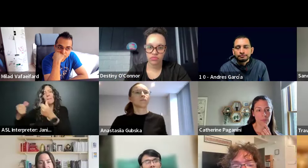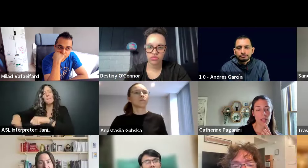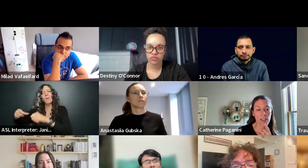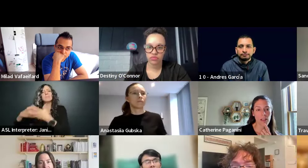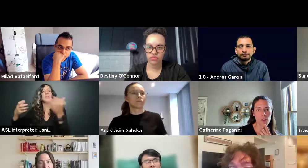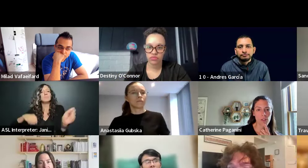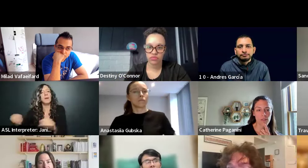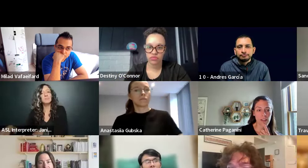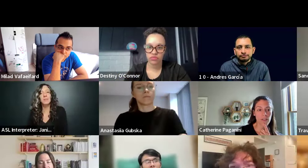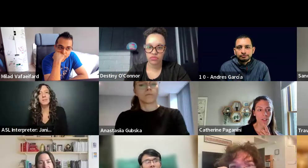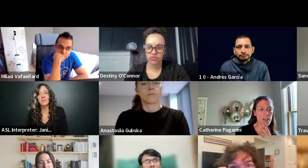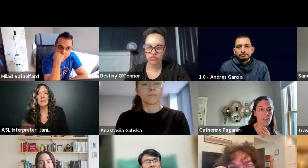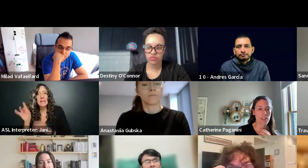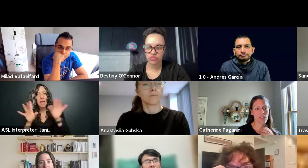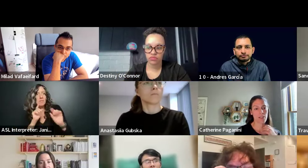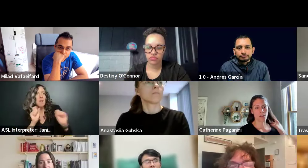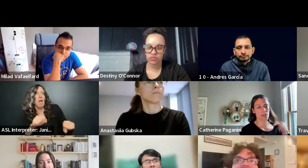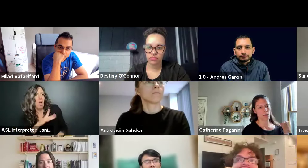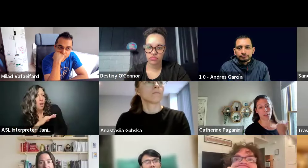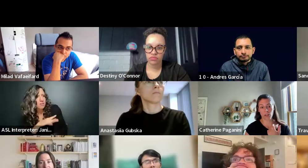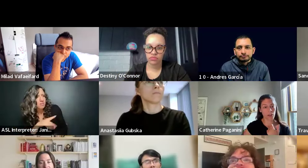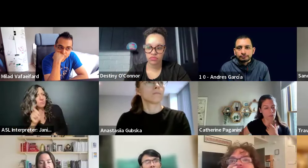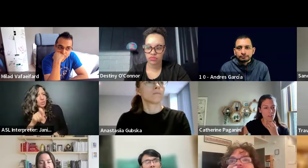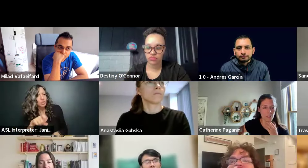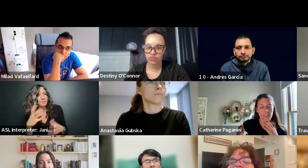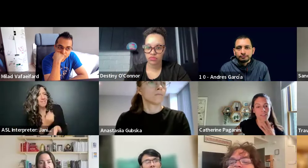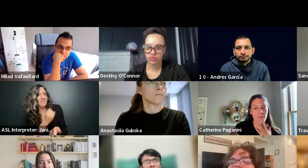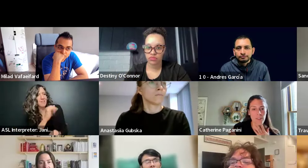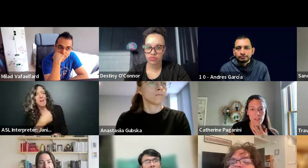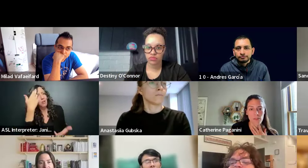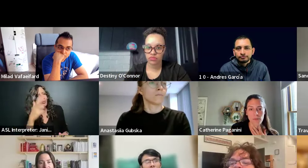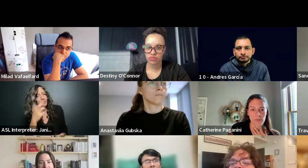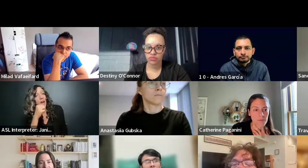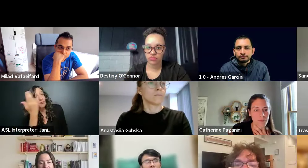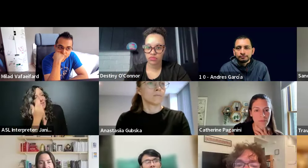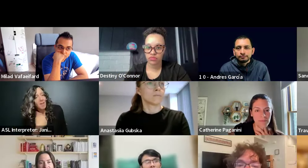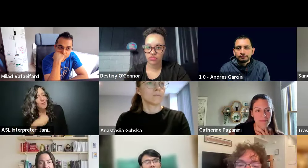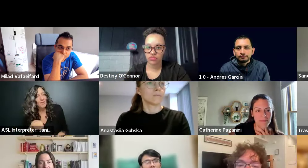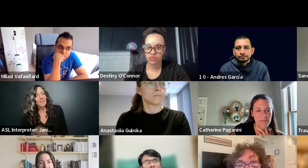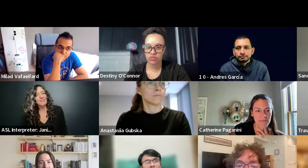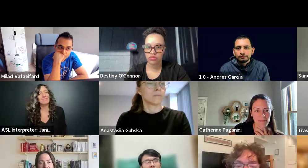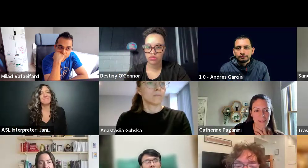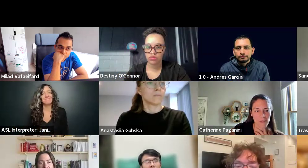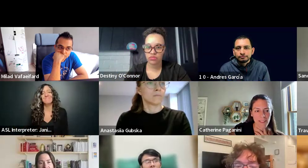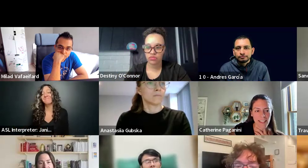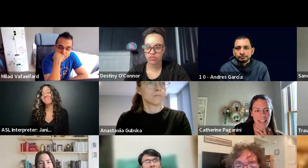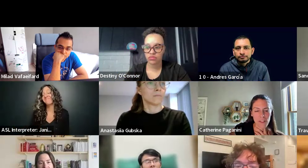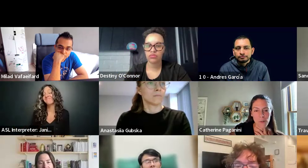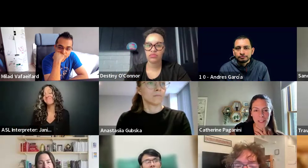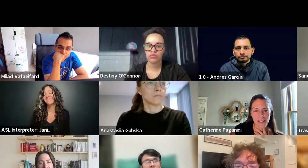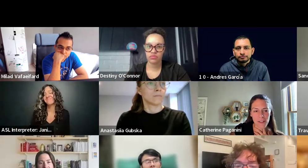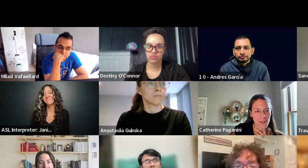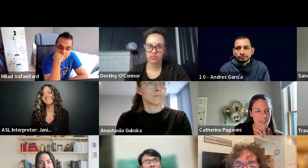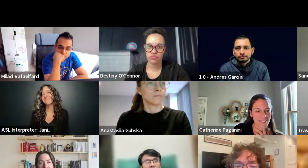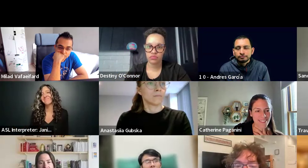Yeah. Yeah. We should leverage that. That's, that's awesome. I did not know. That's yeah. Any